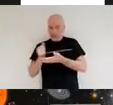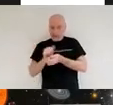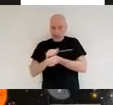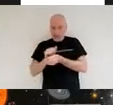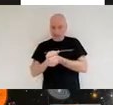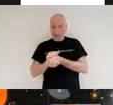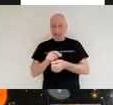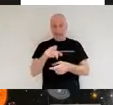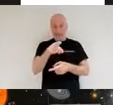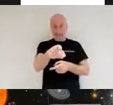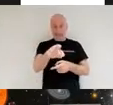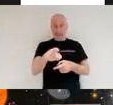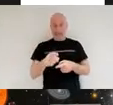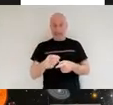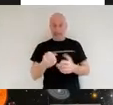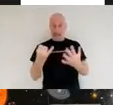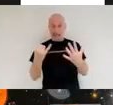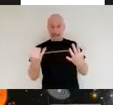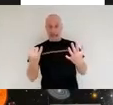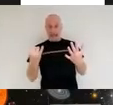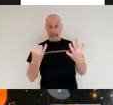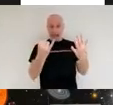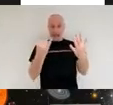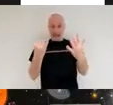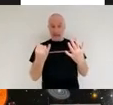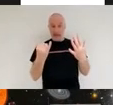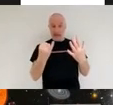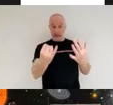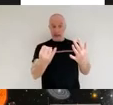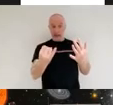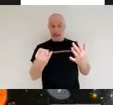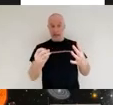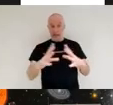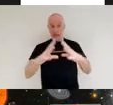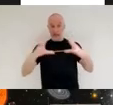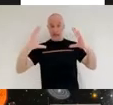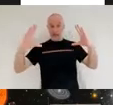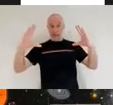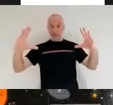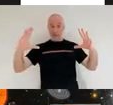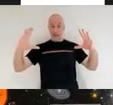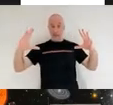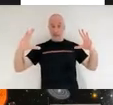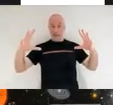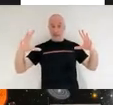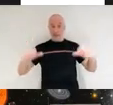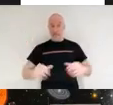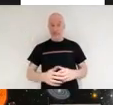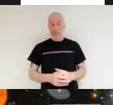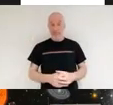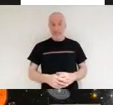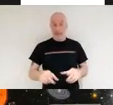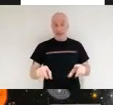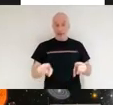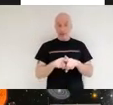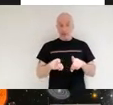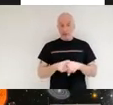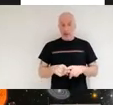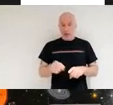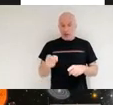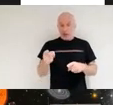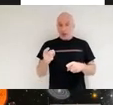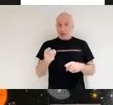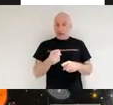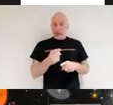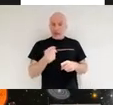so you really start to get an idea of just how big this beast is and here you can see a scale model with some of the early original